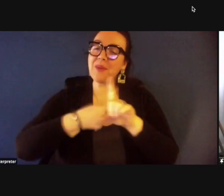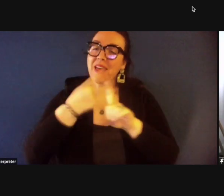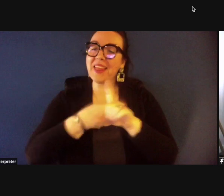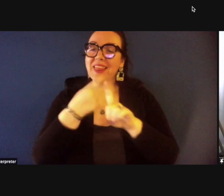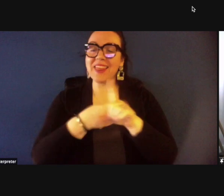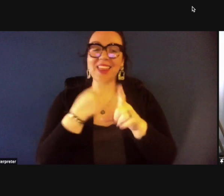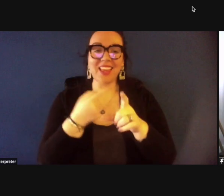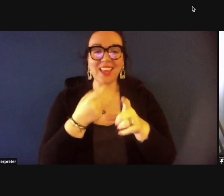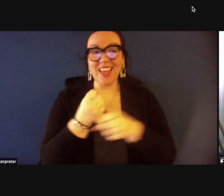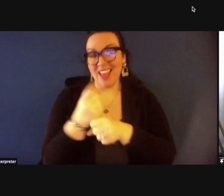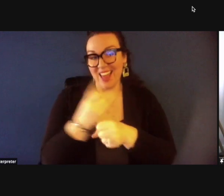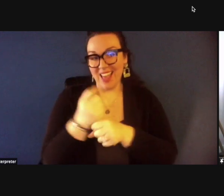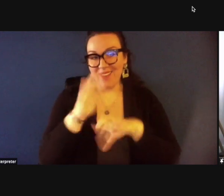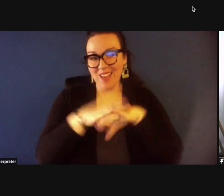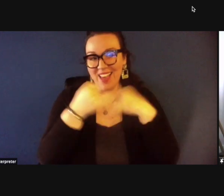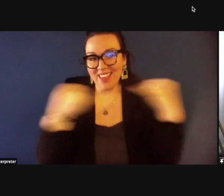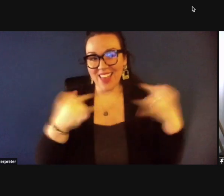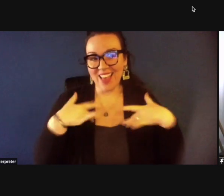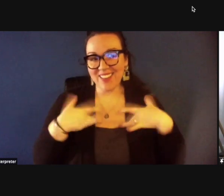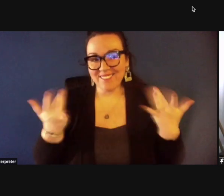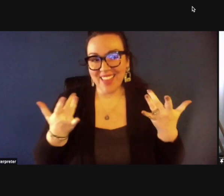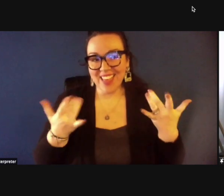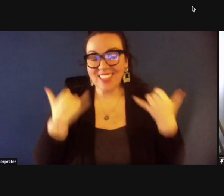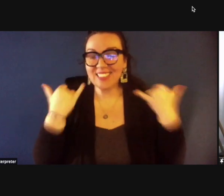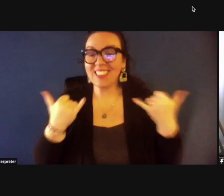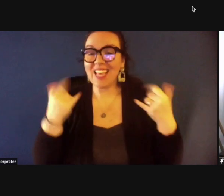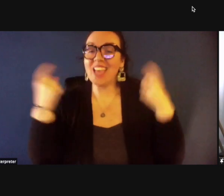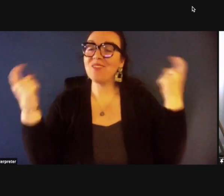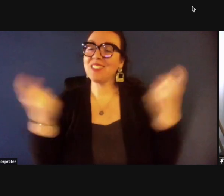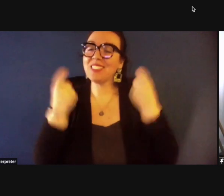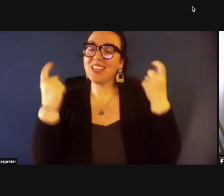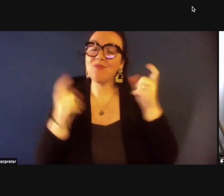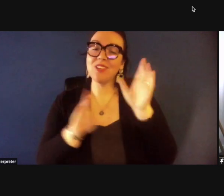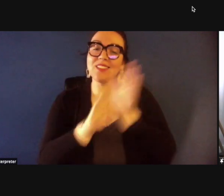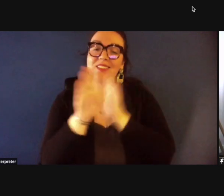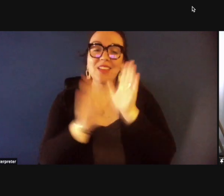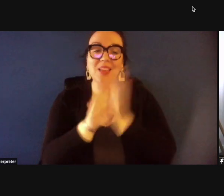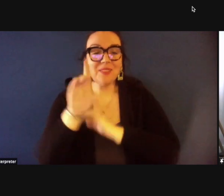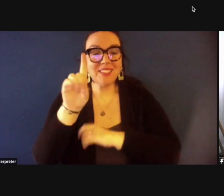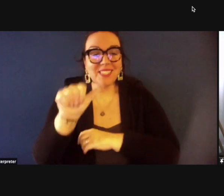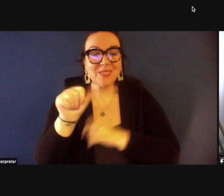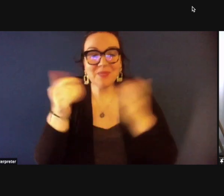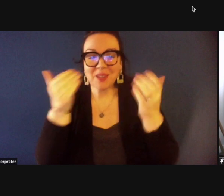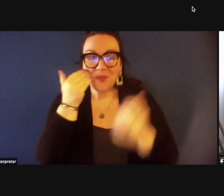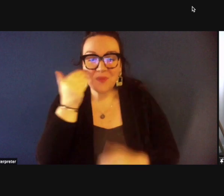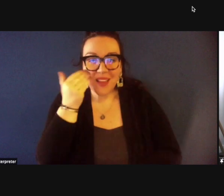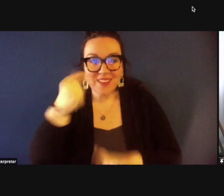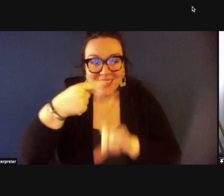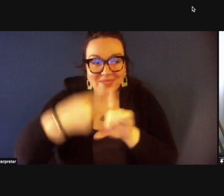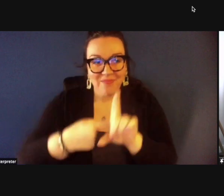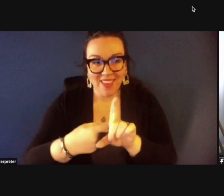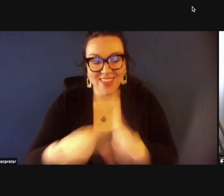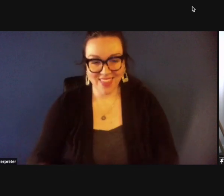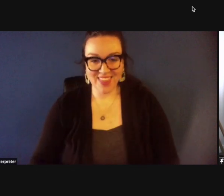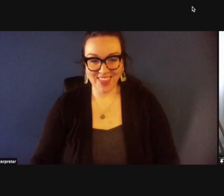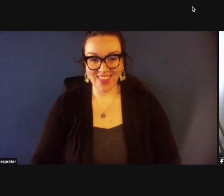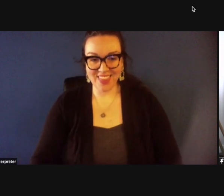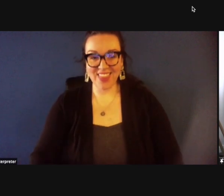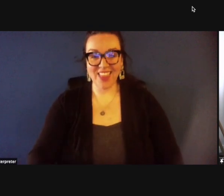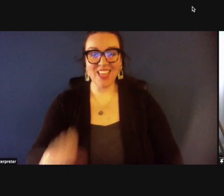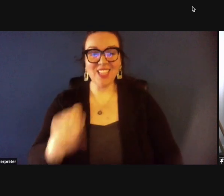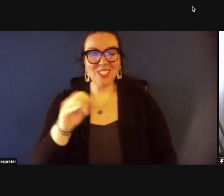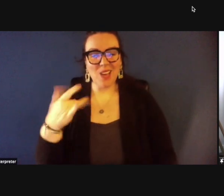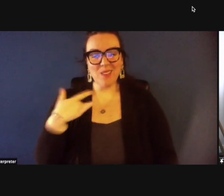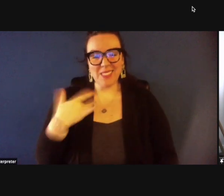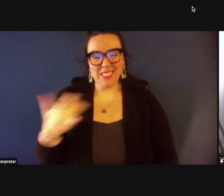event today we're going to be celebrating developmental disability awareness month so usually we